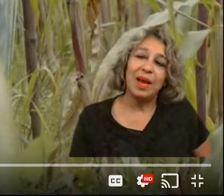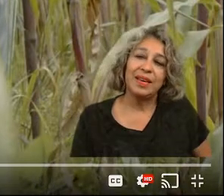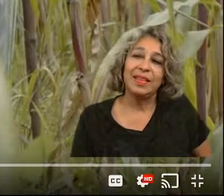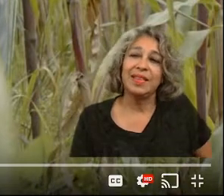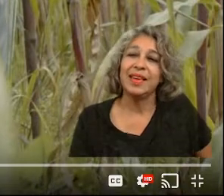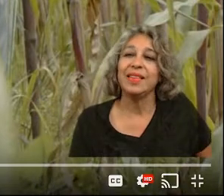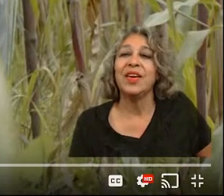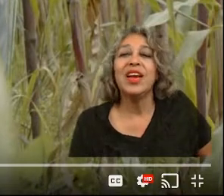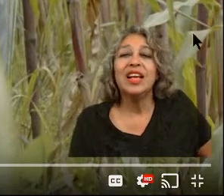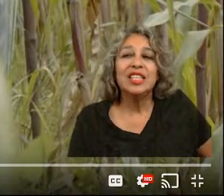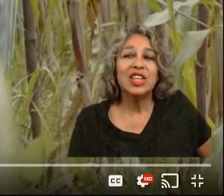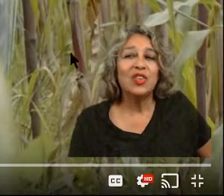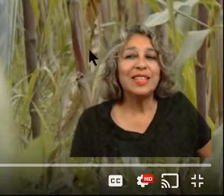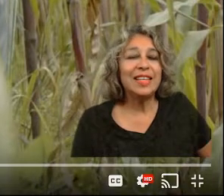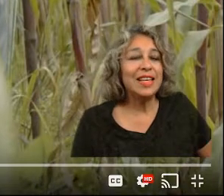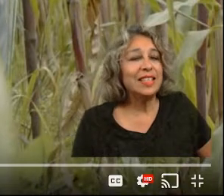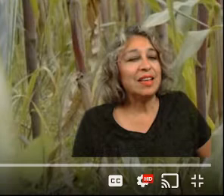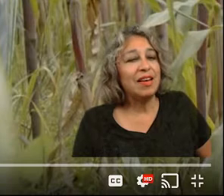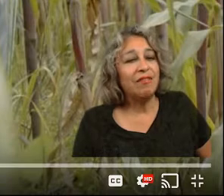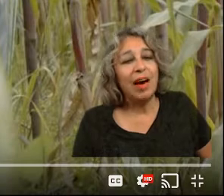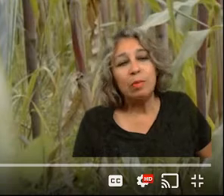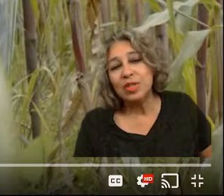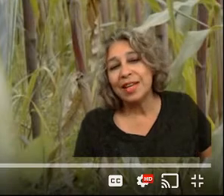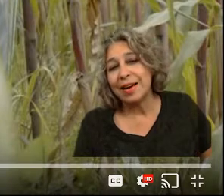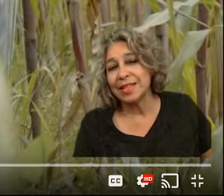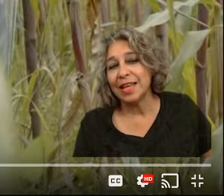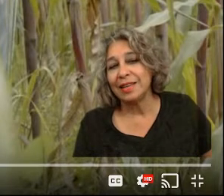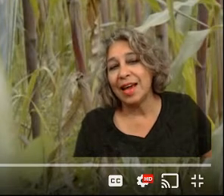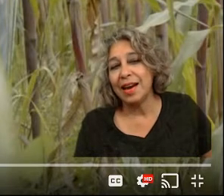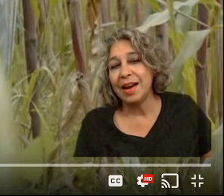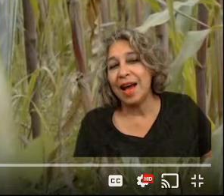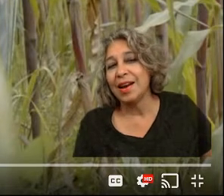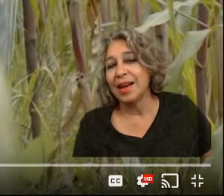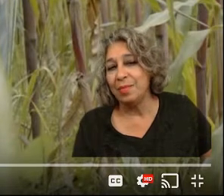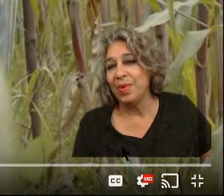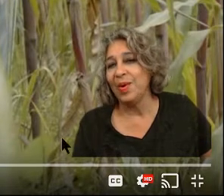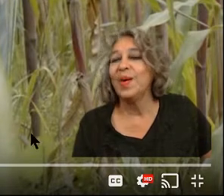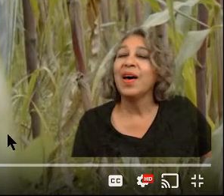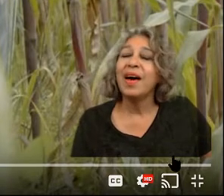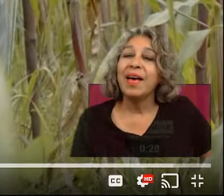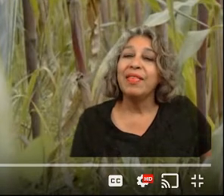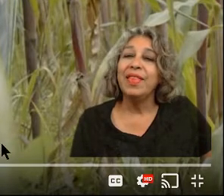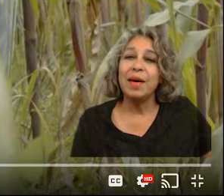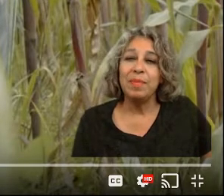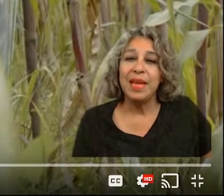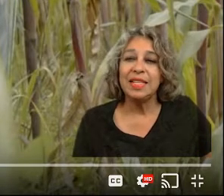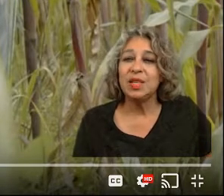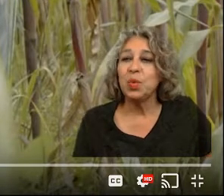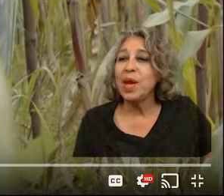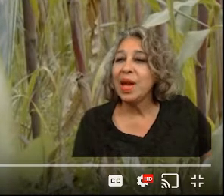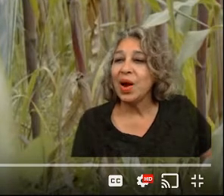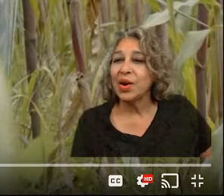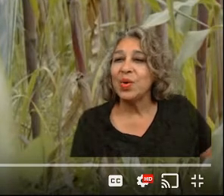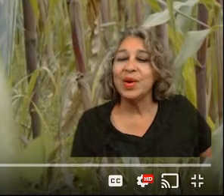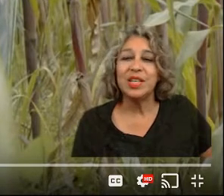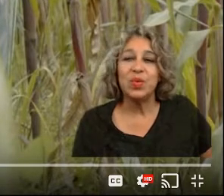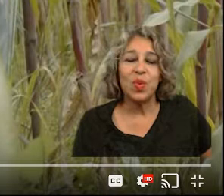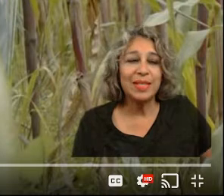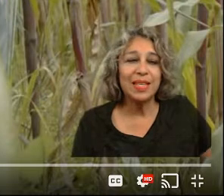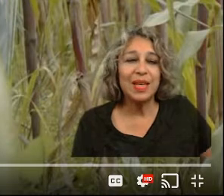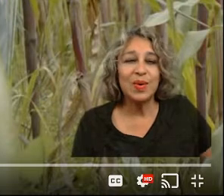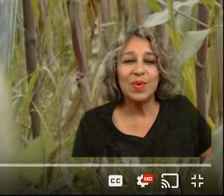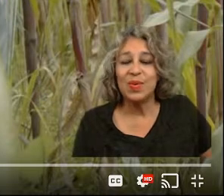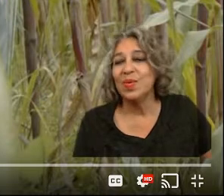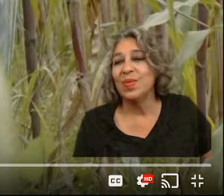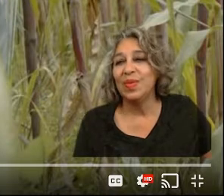won't block the thing there so it says vamos a rescatar al campo that means we are going to